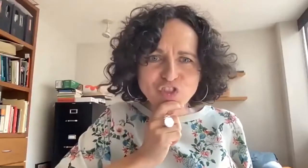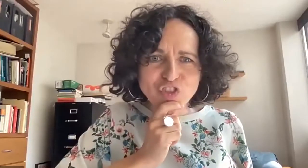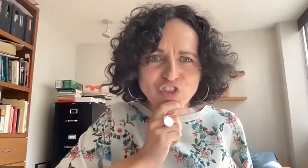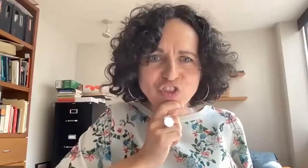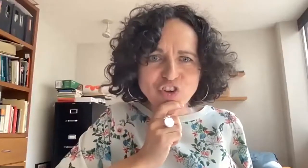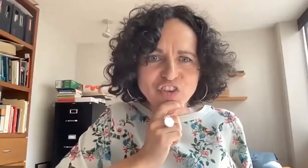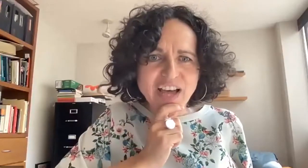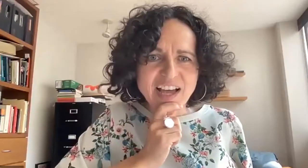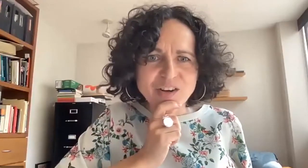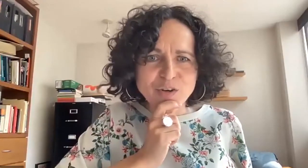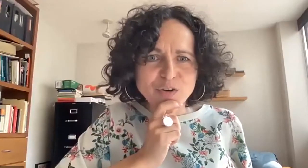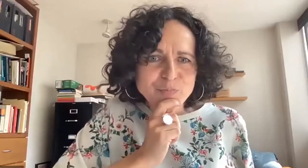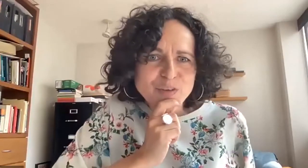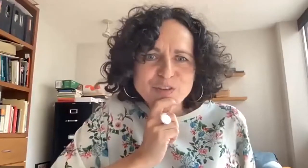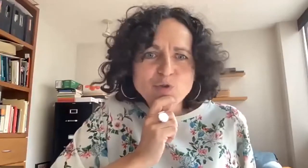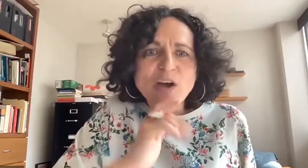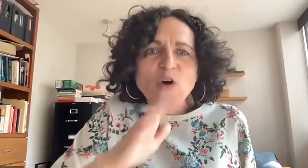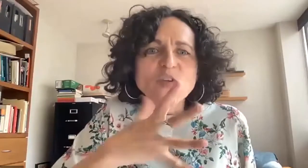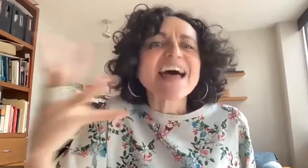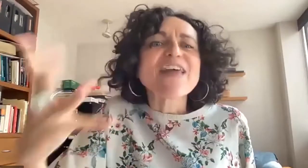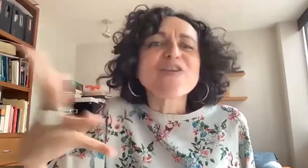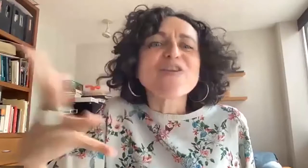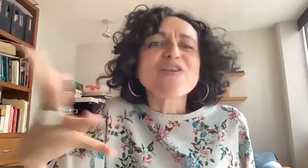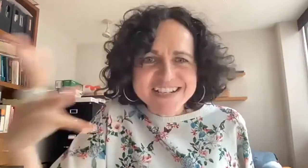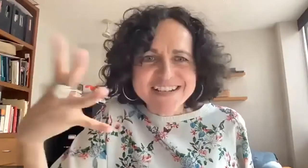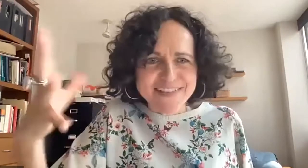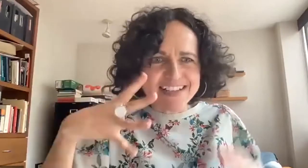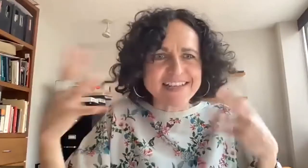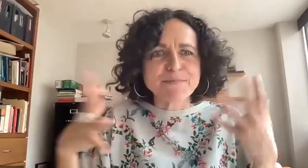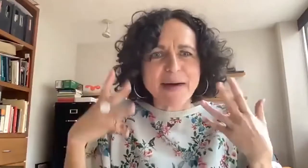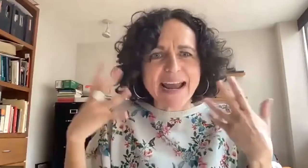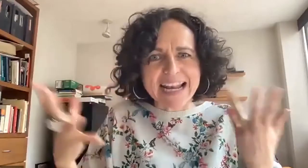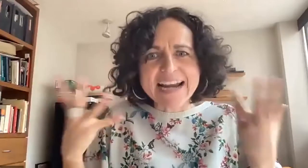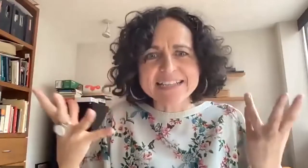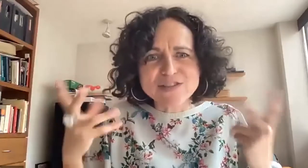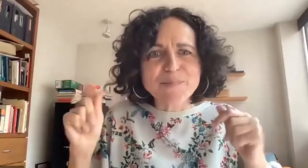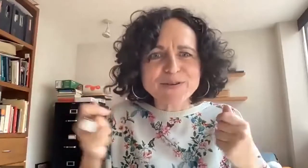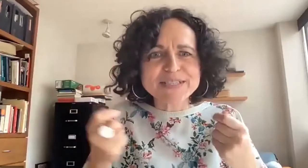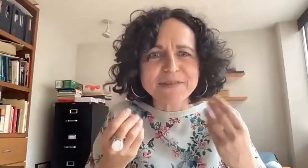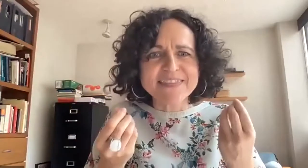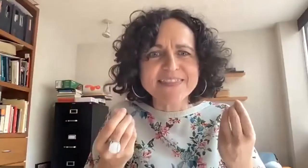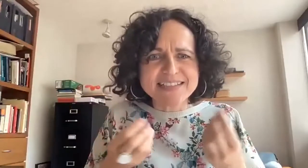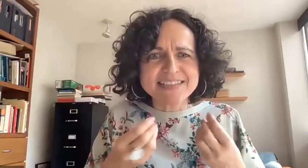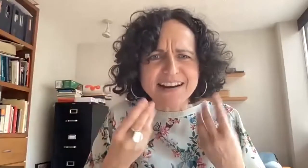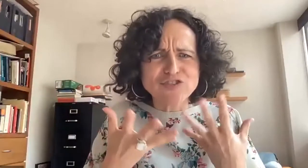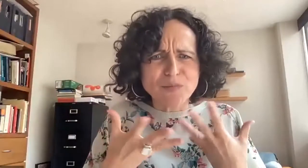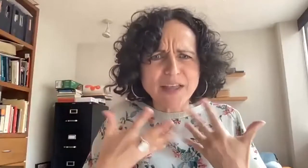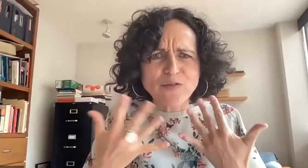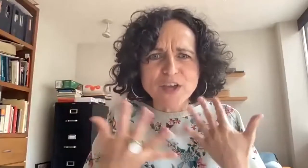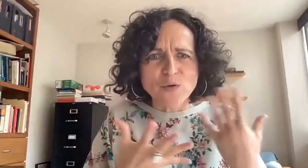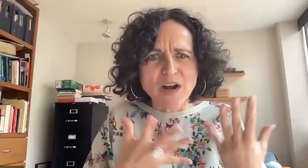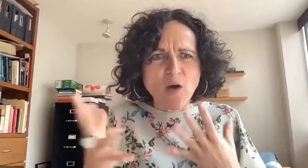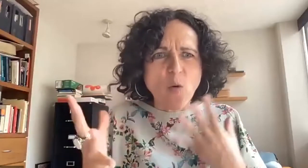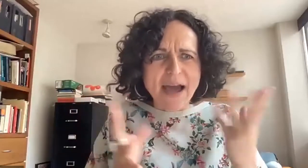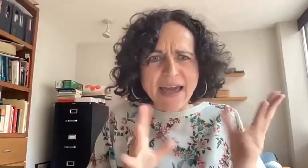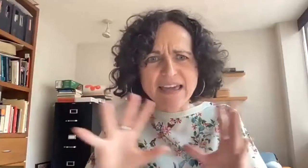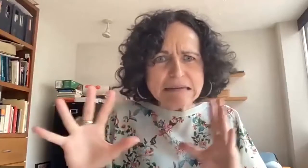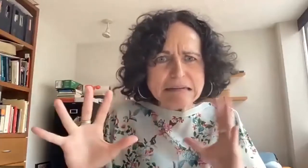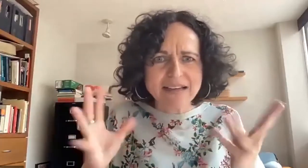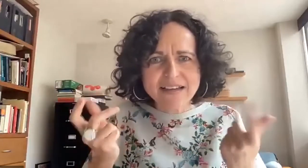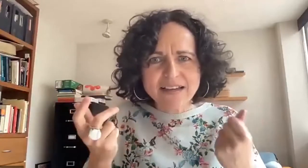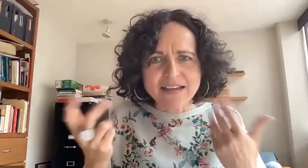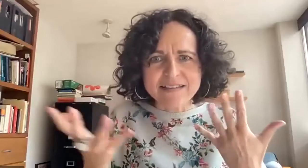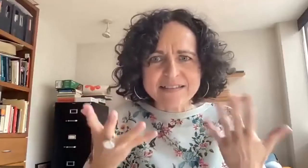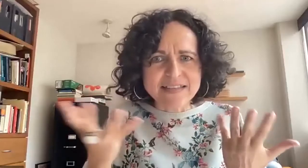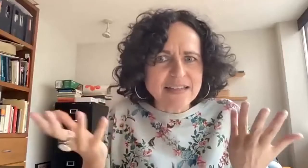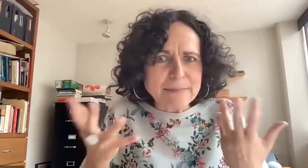as illness, this we didn't find any other references,